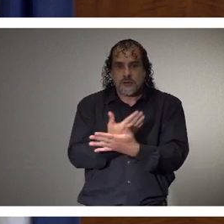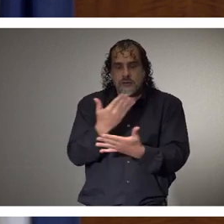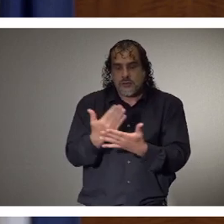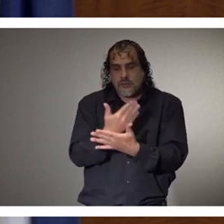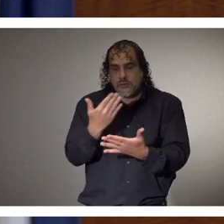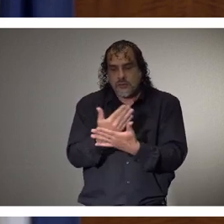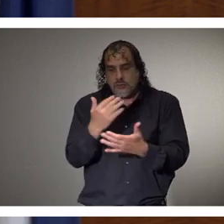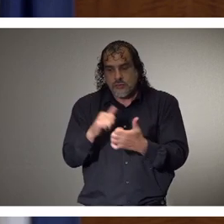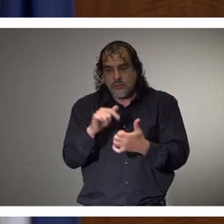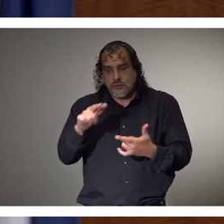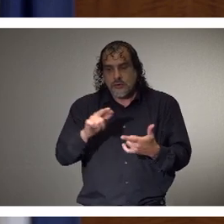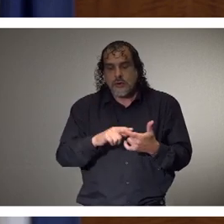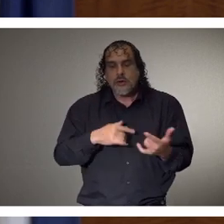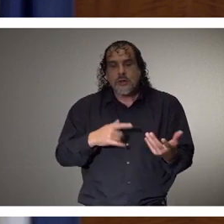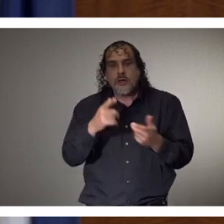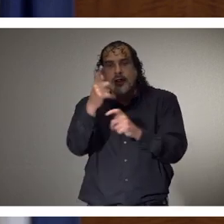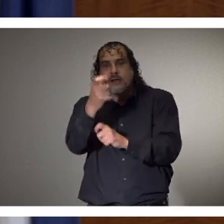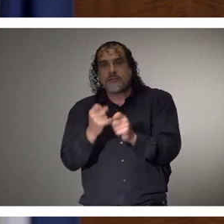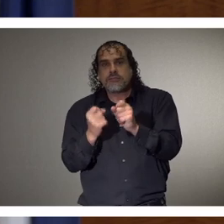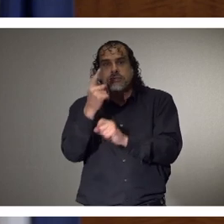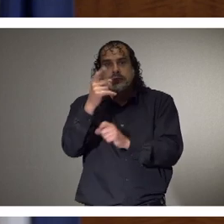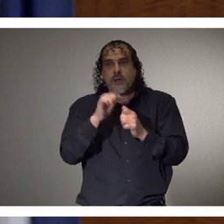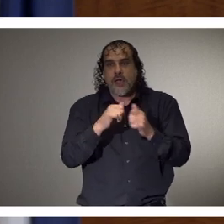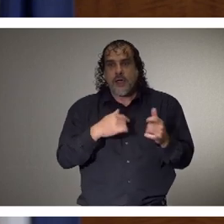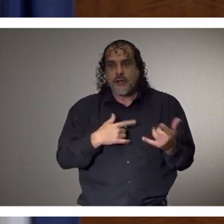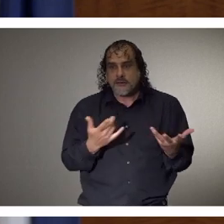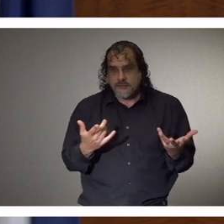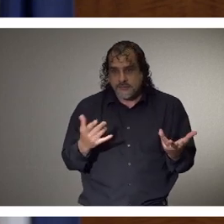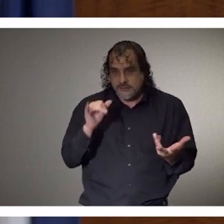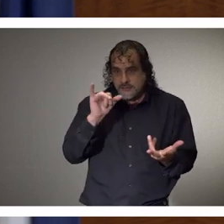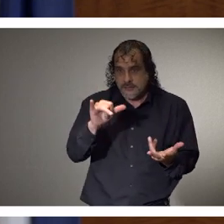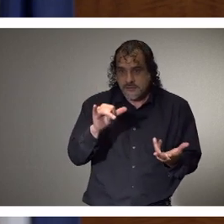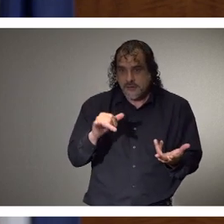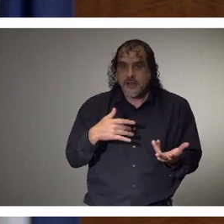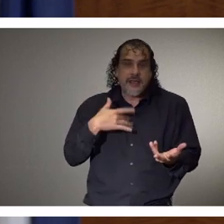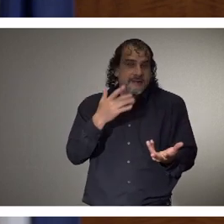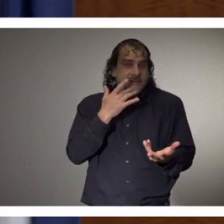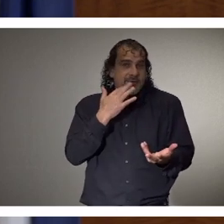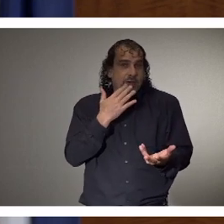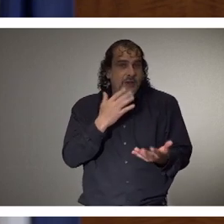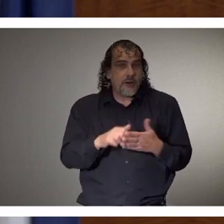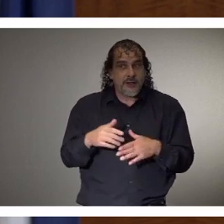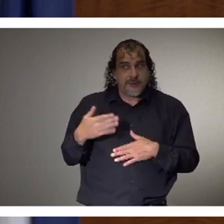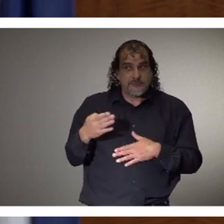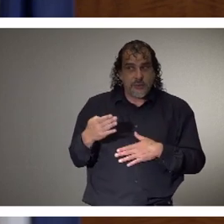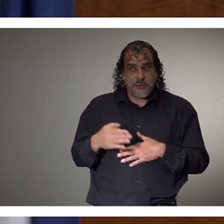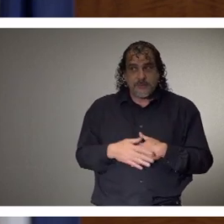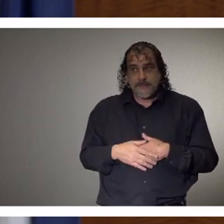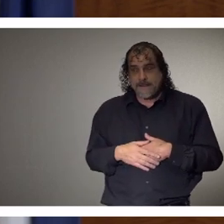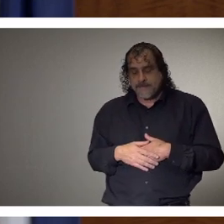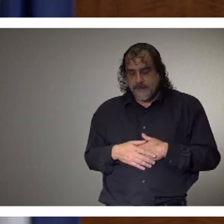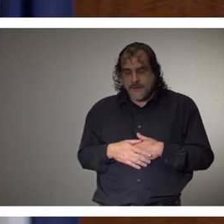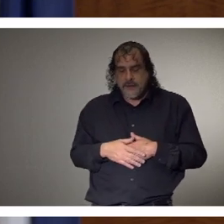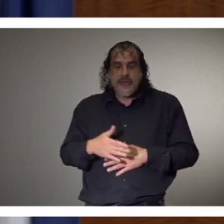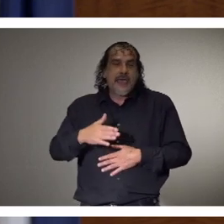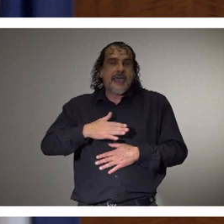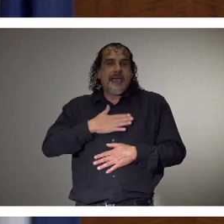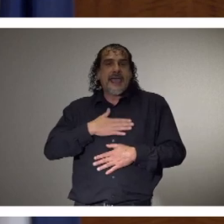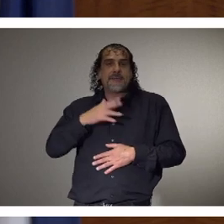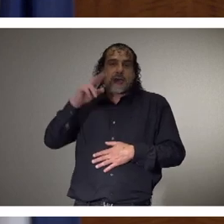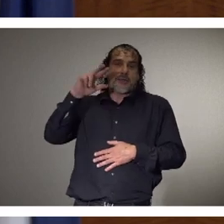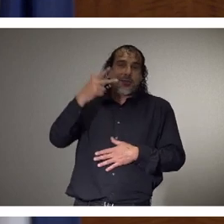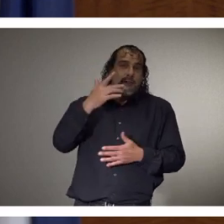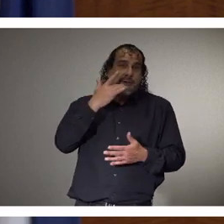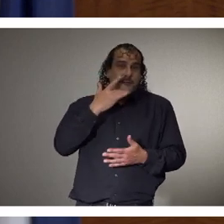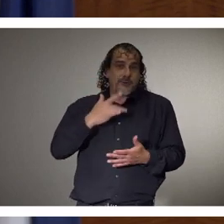fish, nerf guns, and playing at the creek. His favorite color is blue. Happy third birthday to